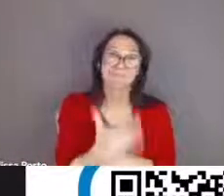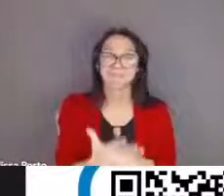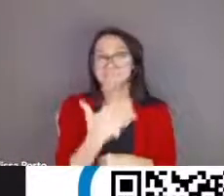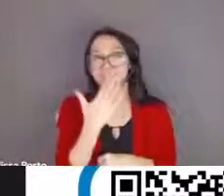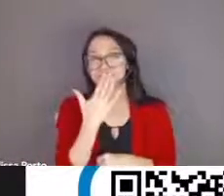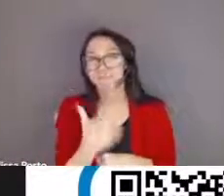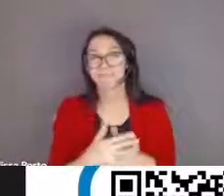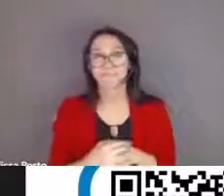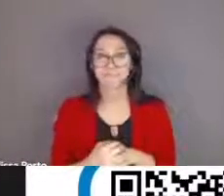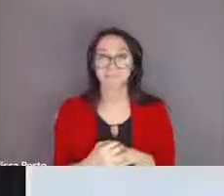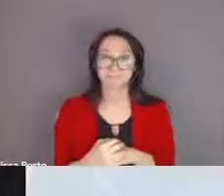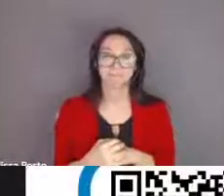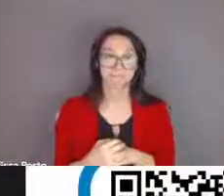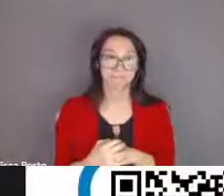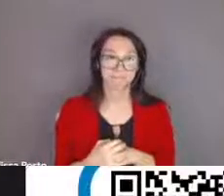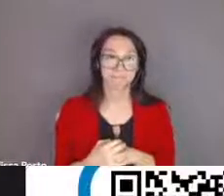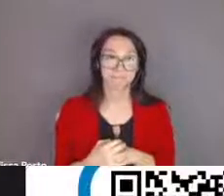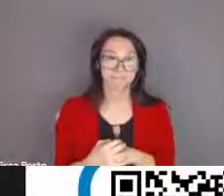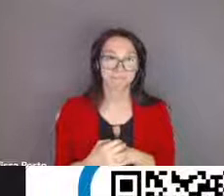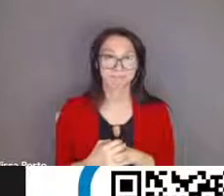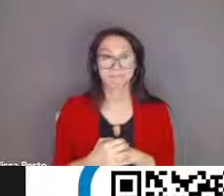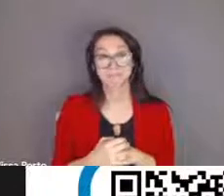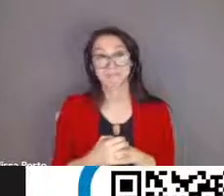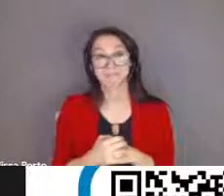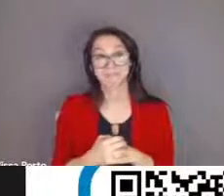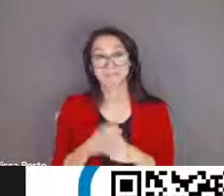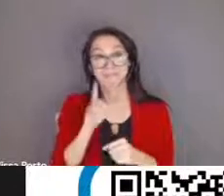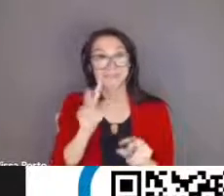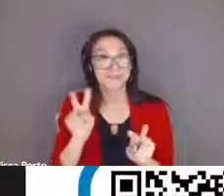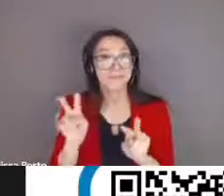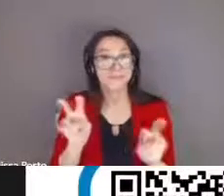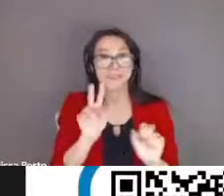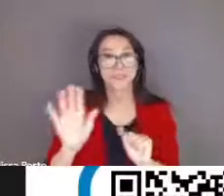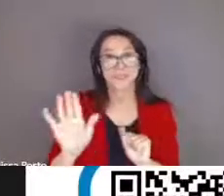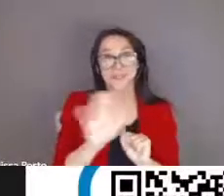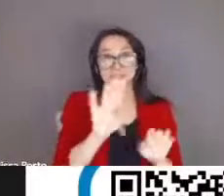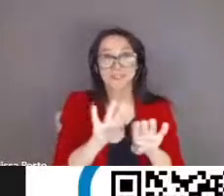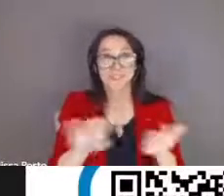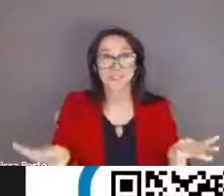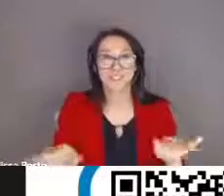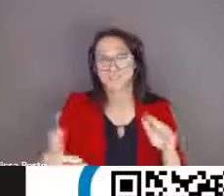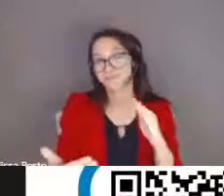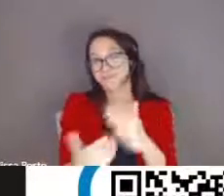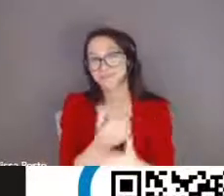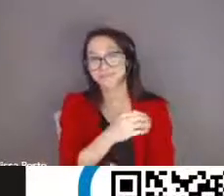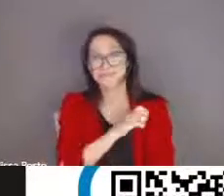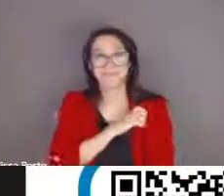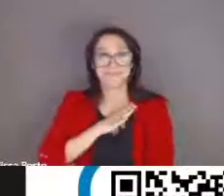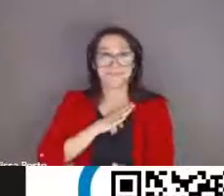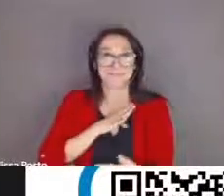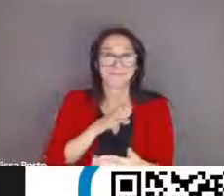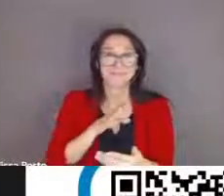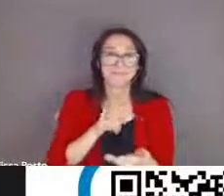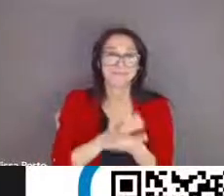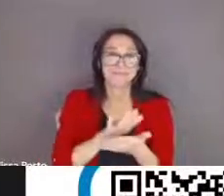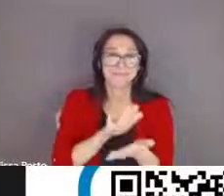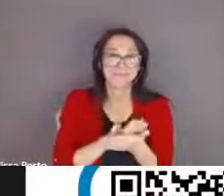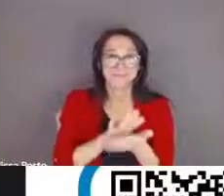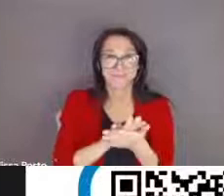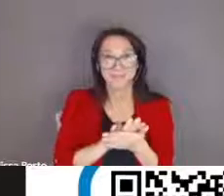and we look forward to welcoming your child into our school board for the september 2020 2022 school year